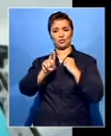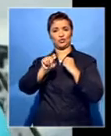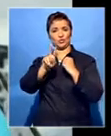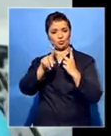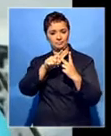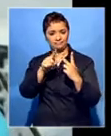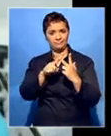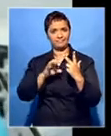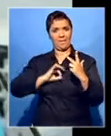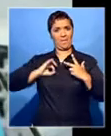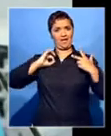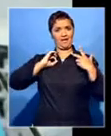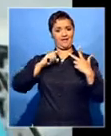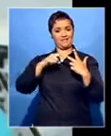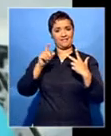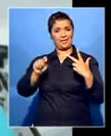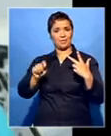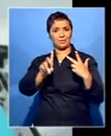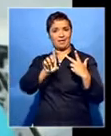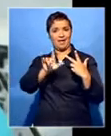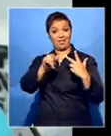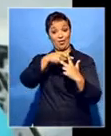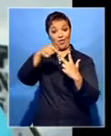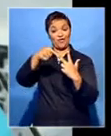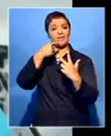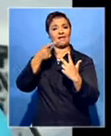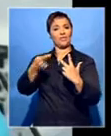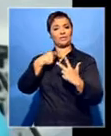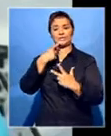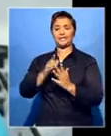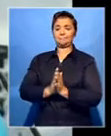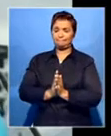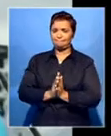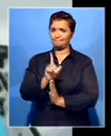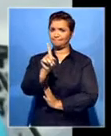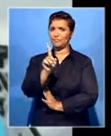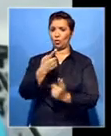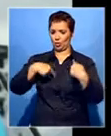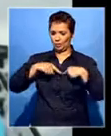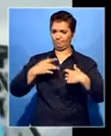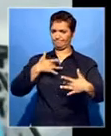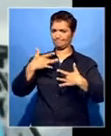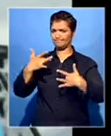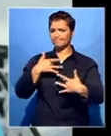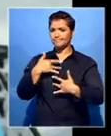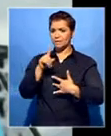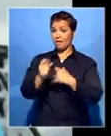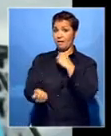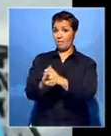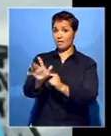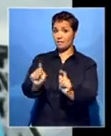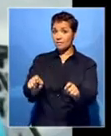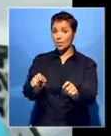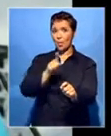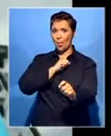we immediately sent a note expressing our deep concern that this site